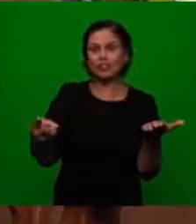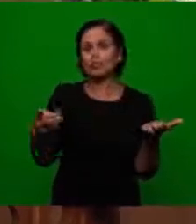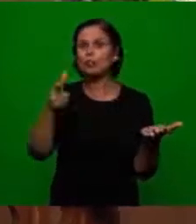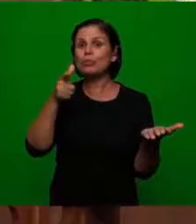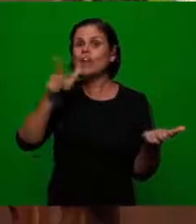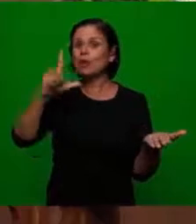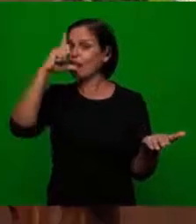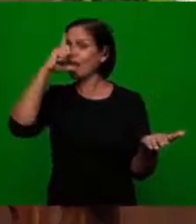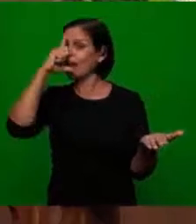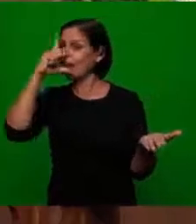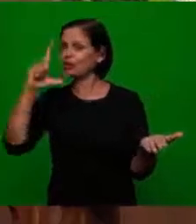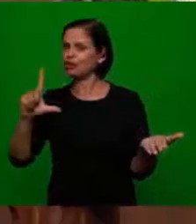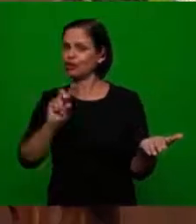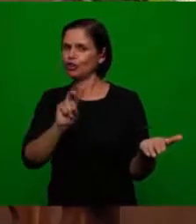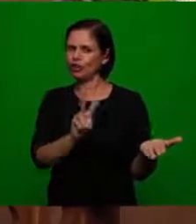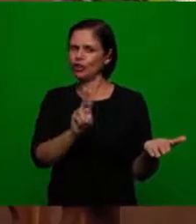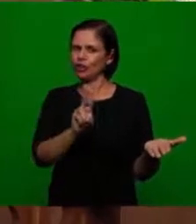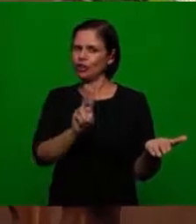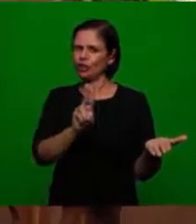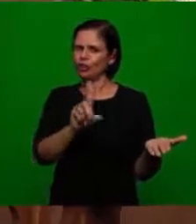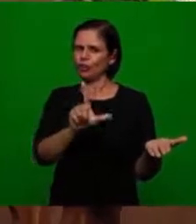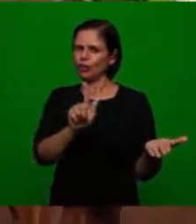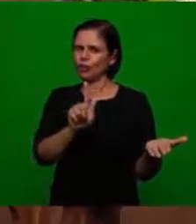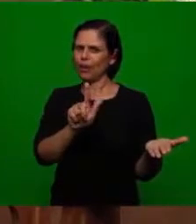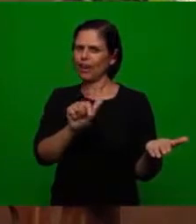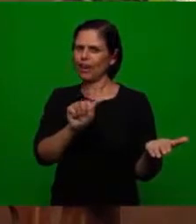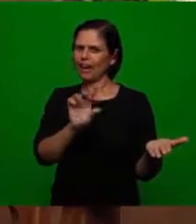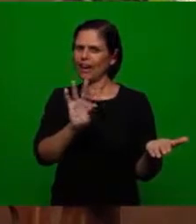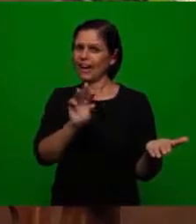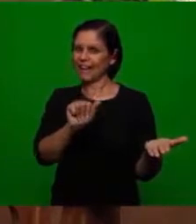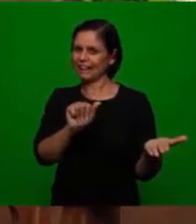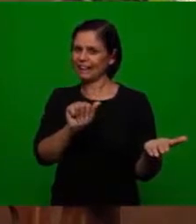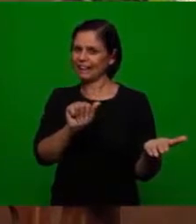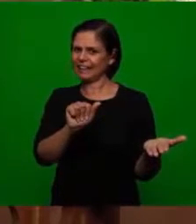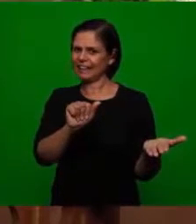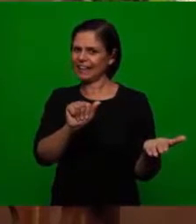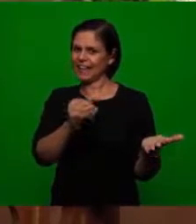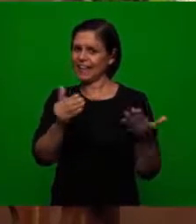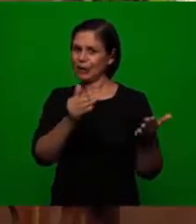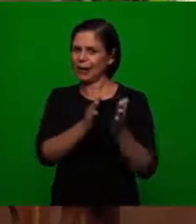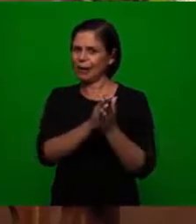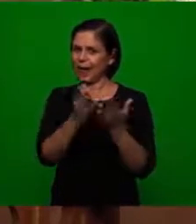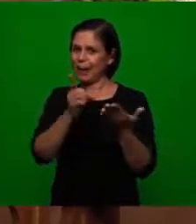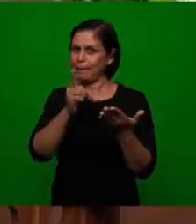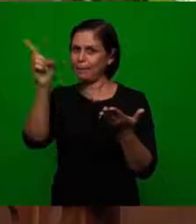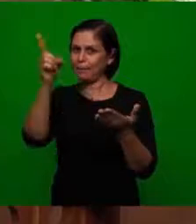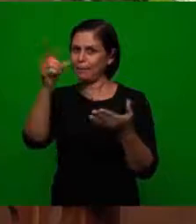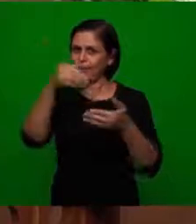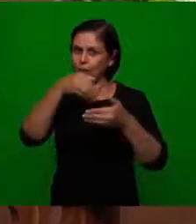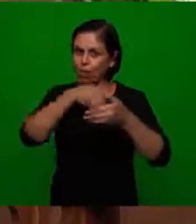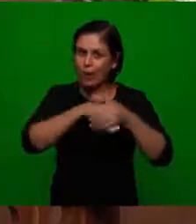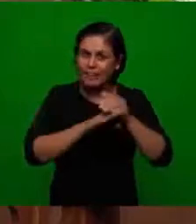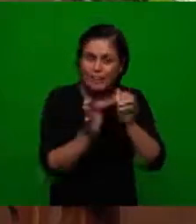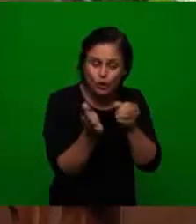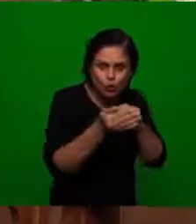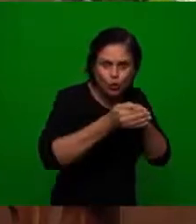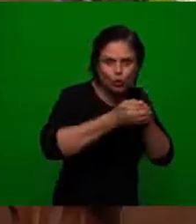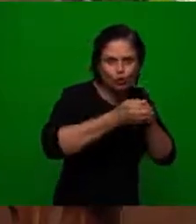the latin vulgata so there's a moment that was the bible was